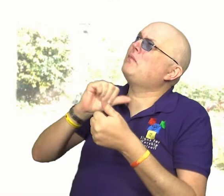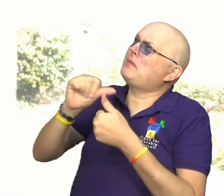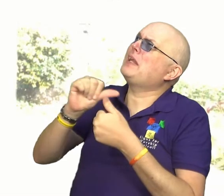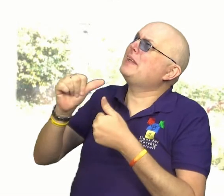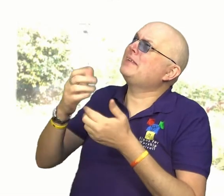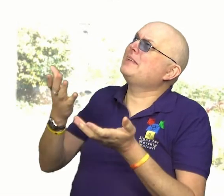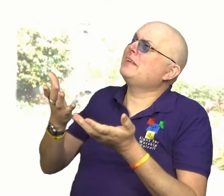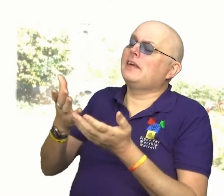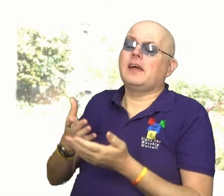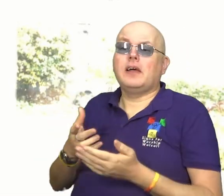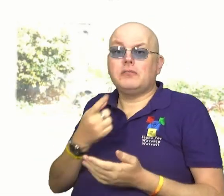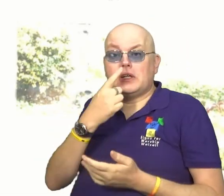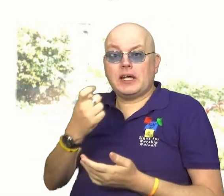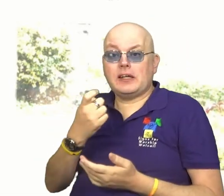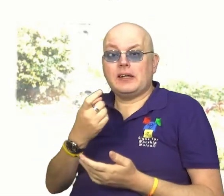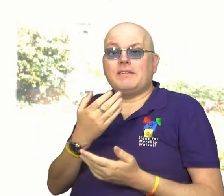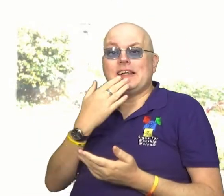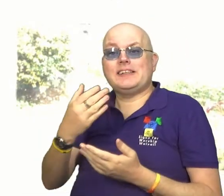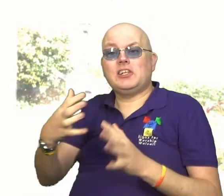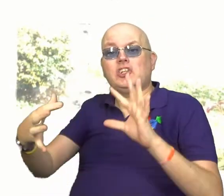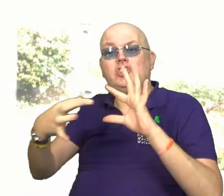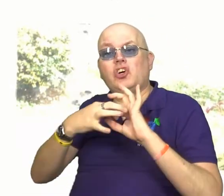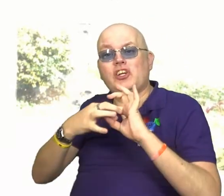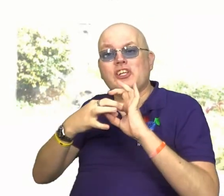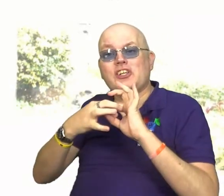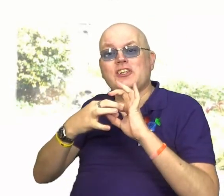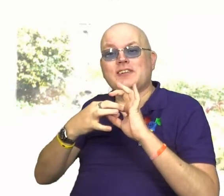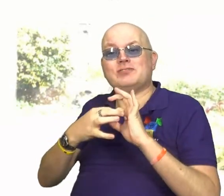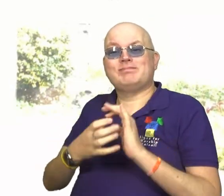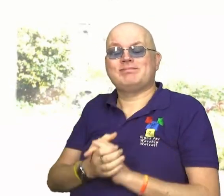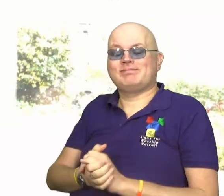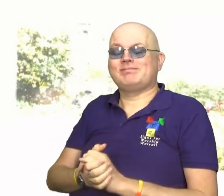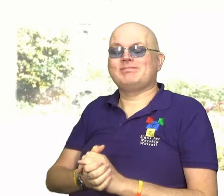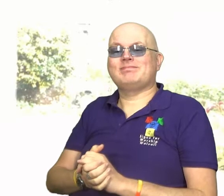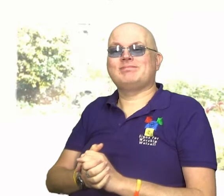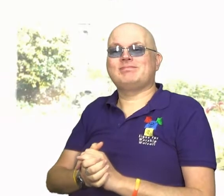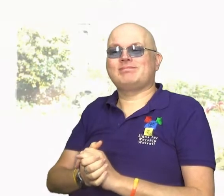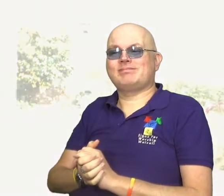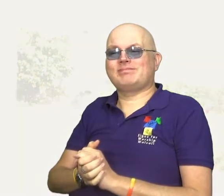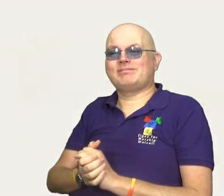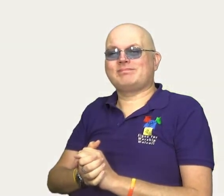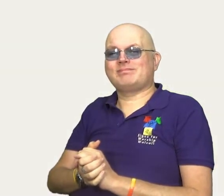be better. So if you feel able, please join in with the words that will appear on the screen.